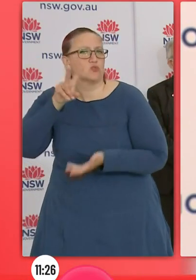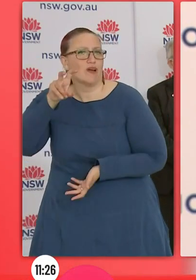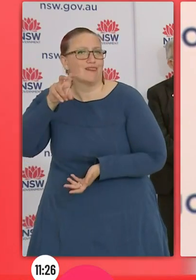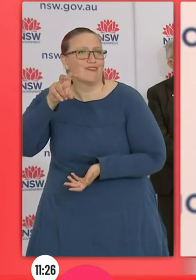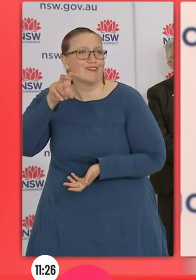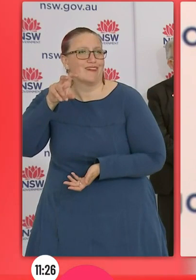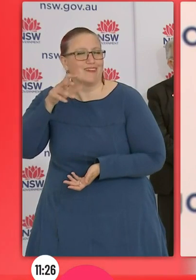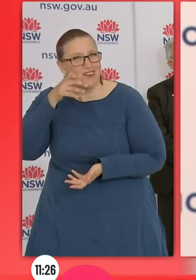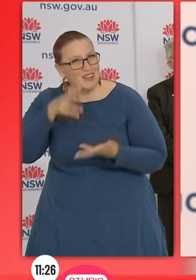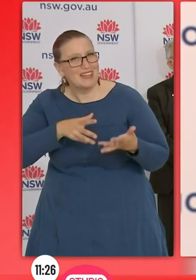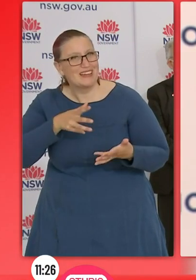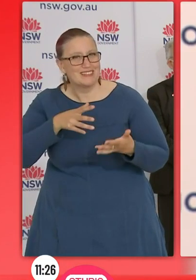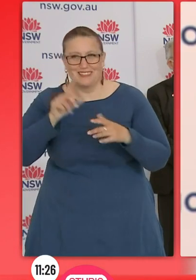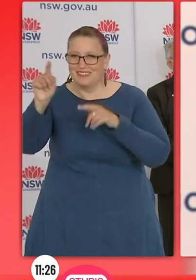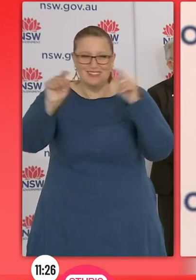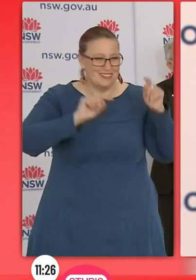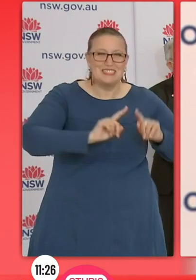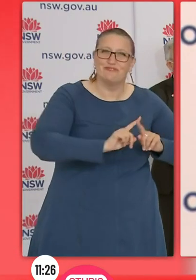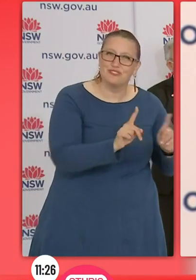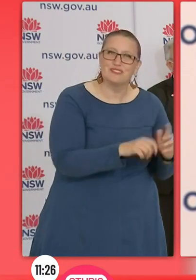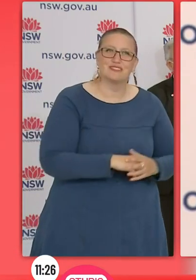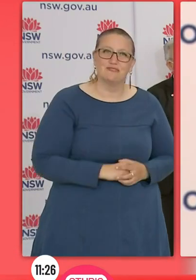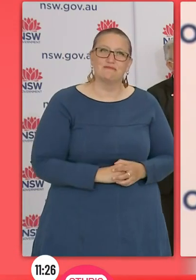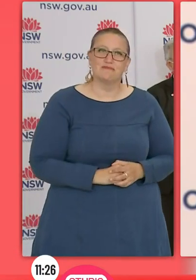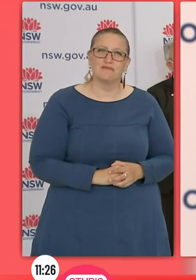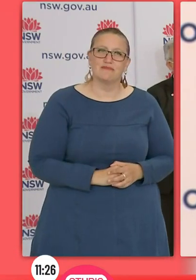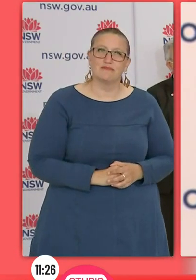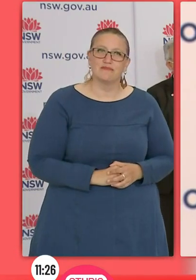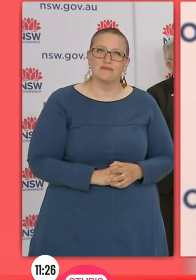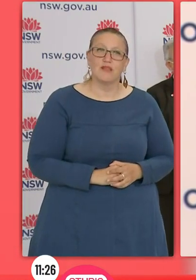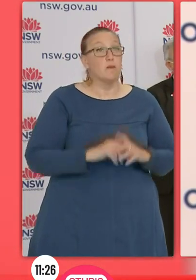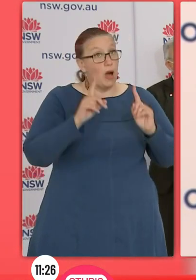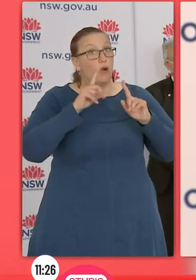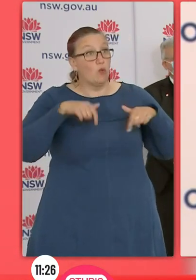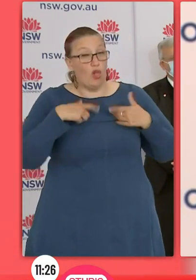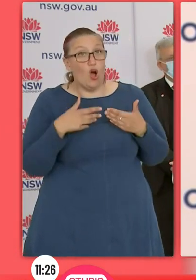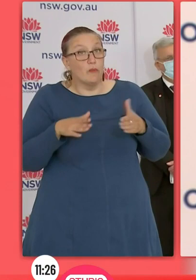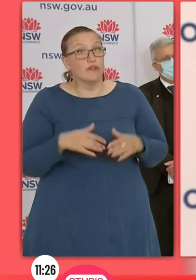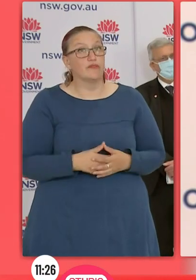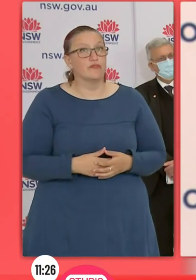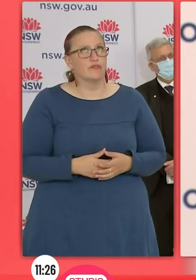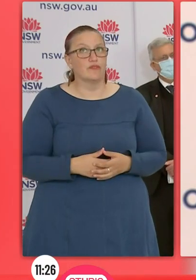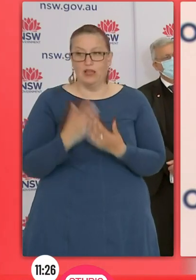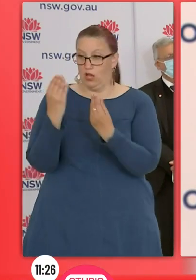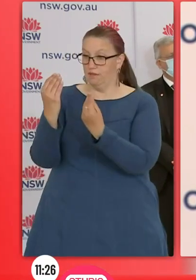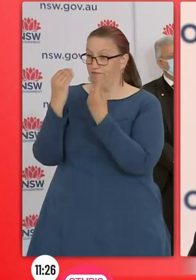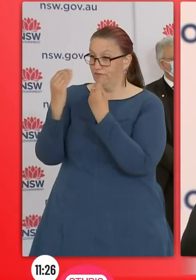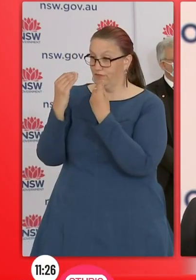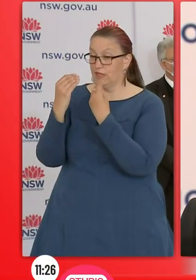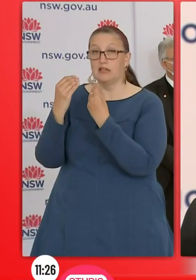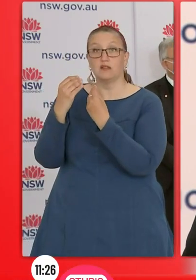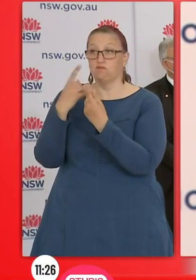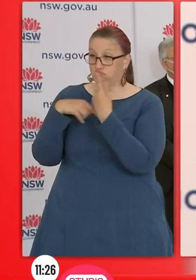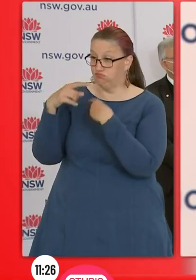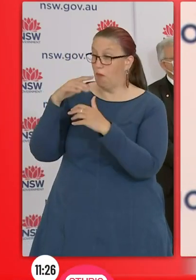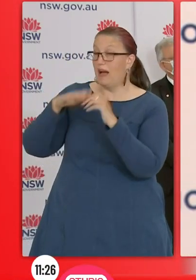obviously with the best health advice. And similar to our plan for schools, that we obviously took the health advice, took education advice, and then